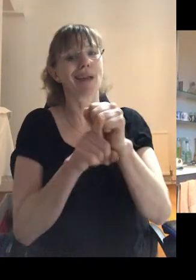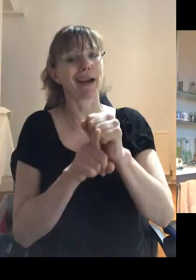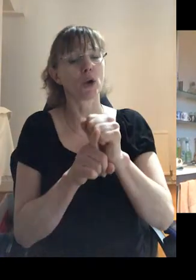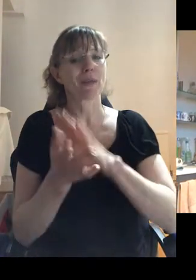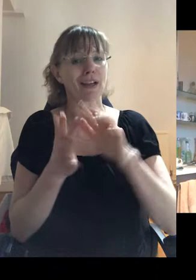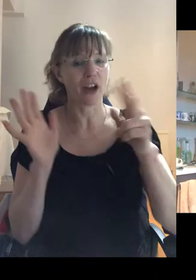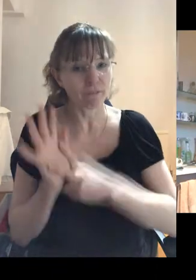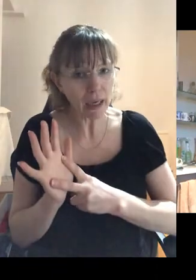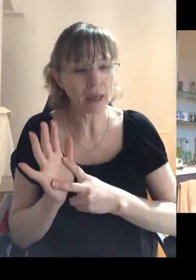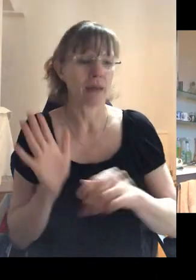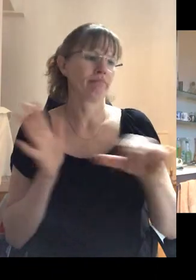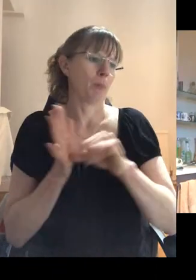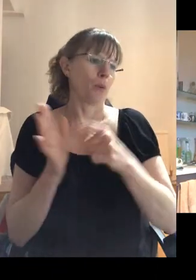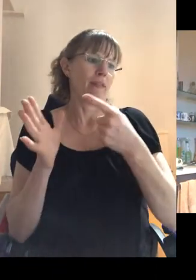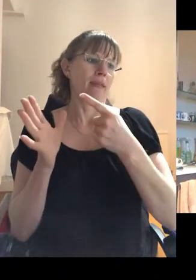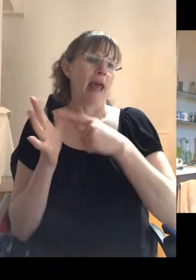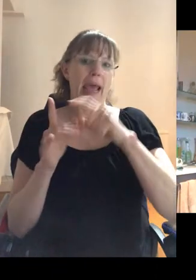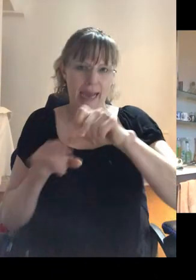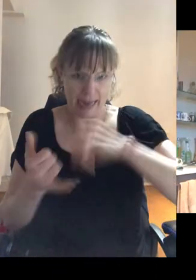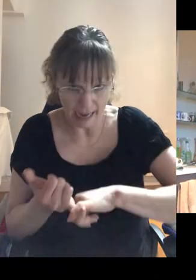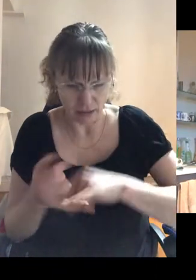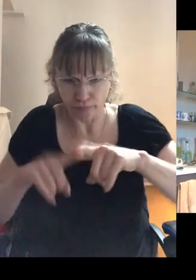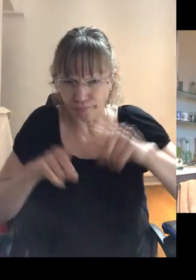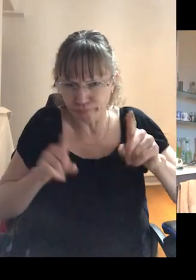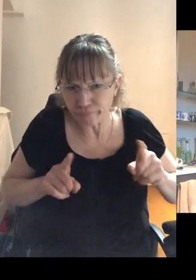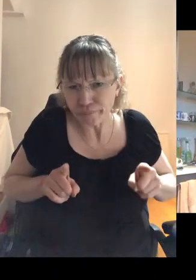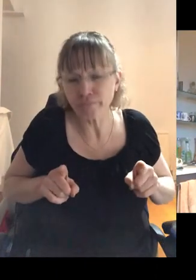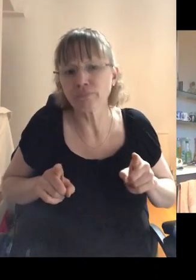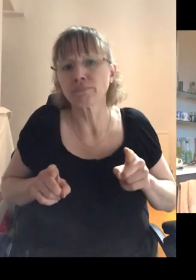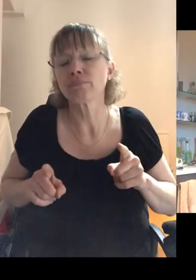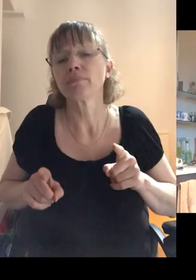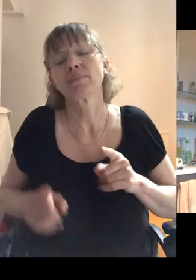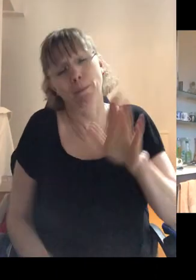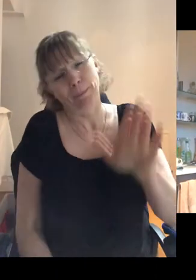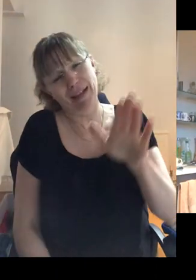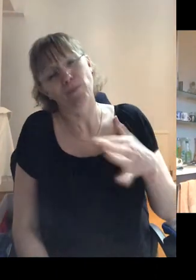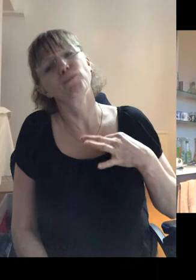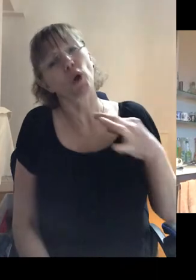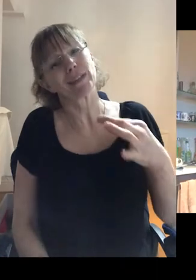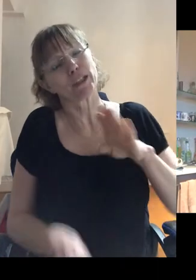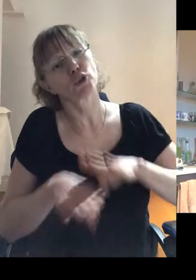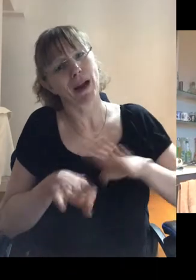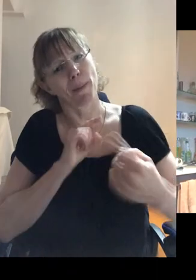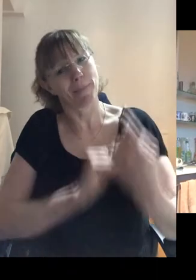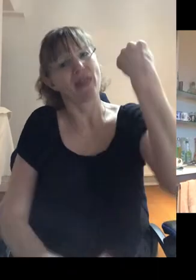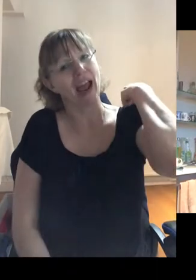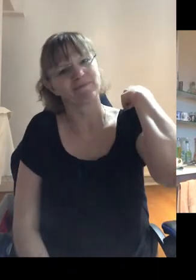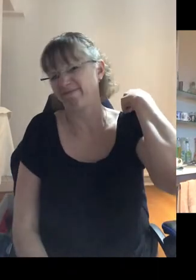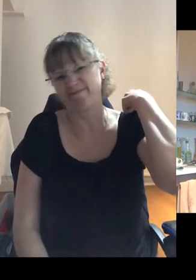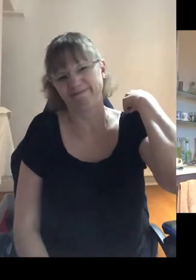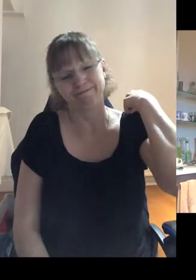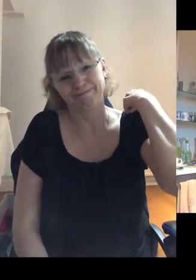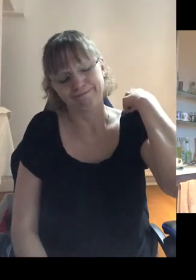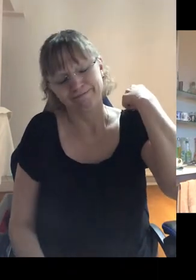and the problems with AIDS and the different things. And, uh, and, uh, bless him, the volunteer training back at that point clearly